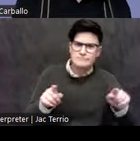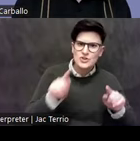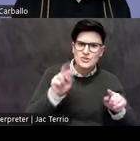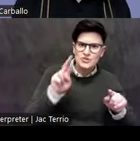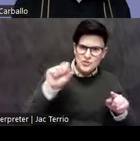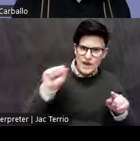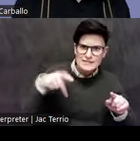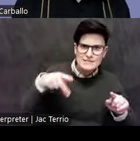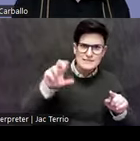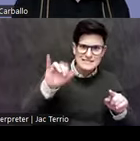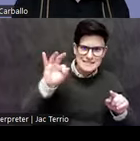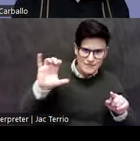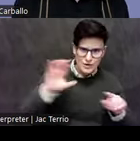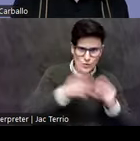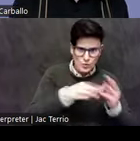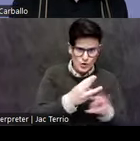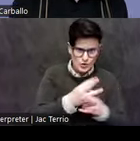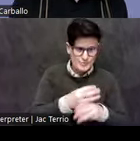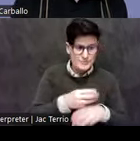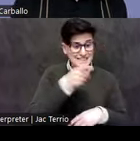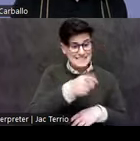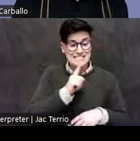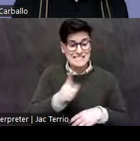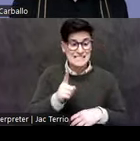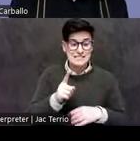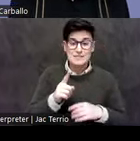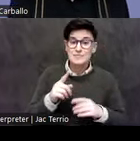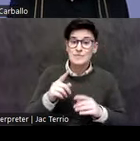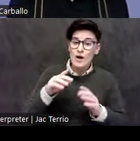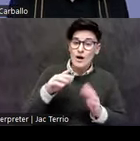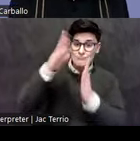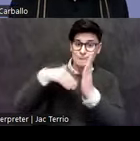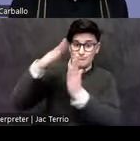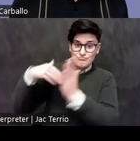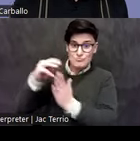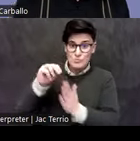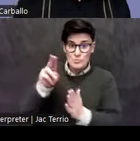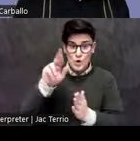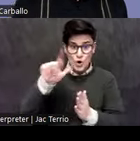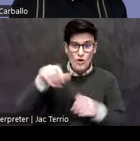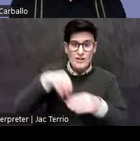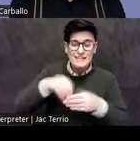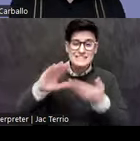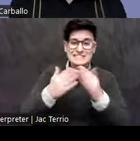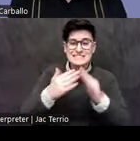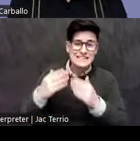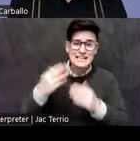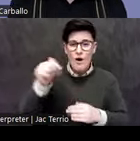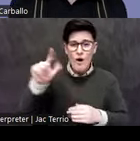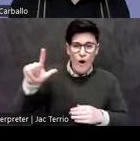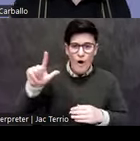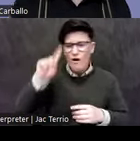mural art clip from what essentially is the city hall or the governmental palace